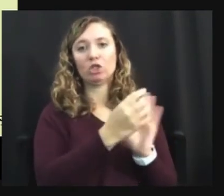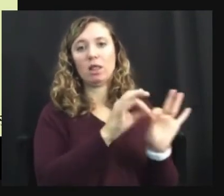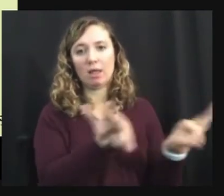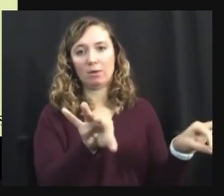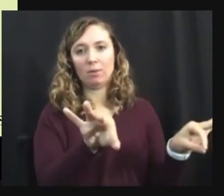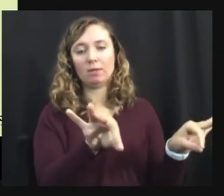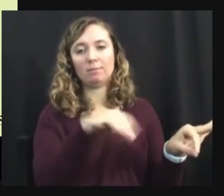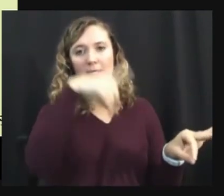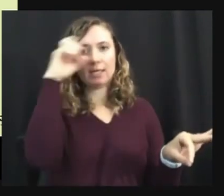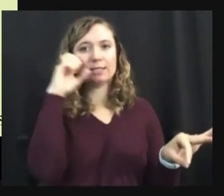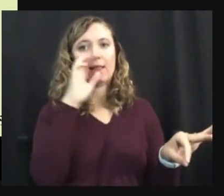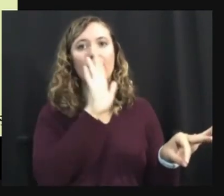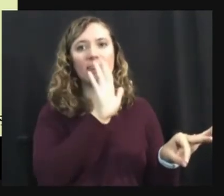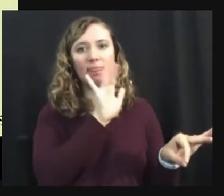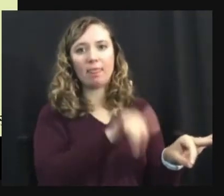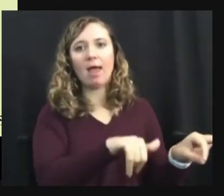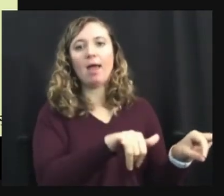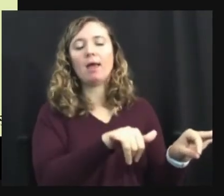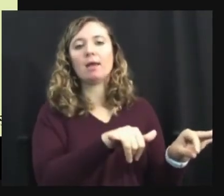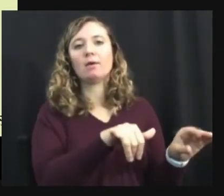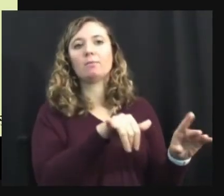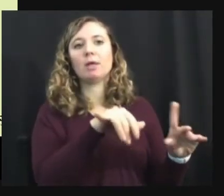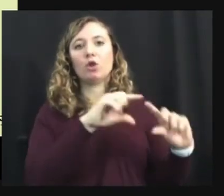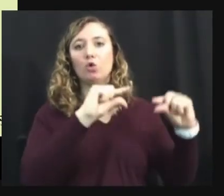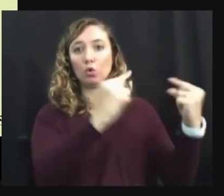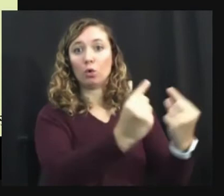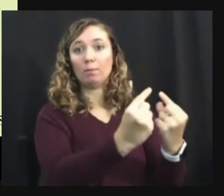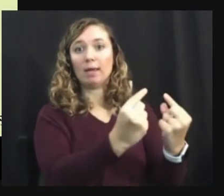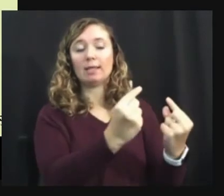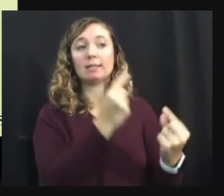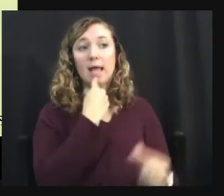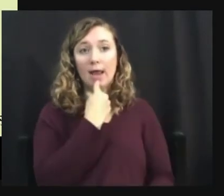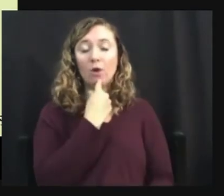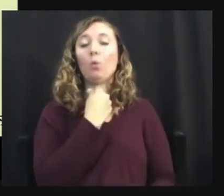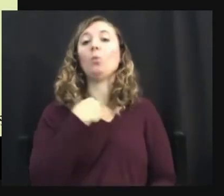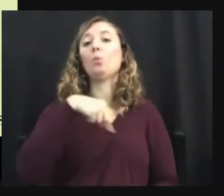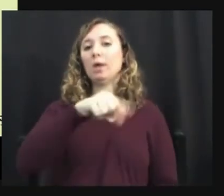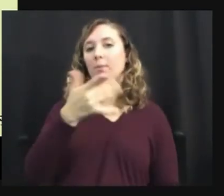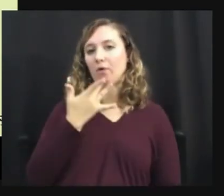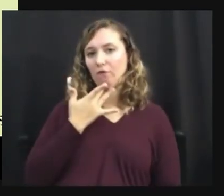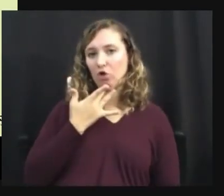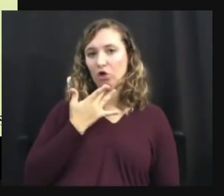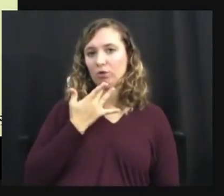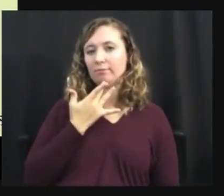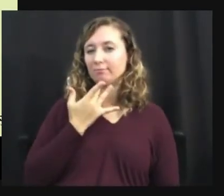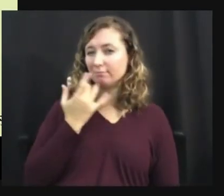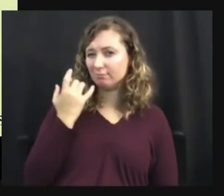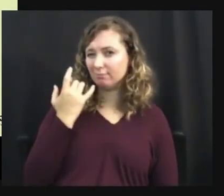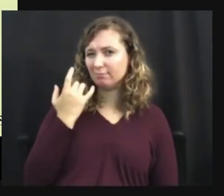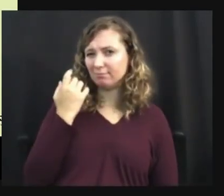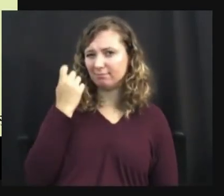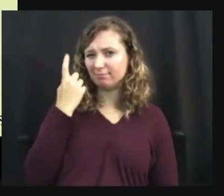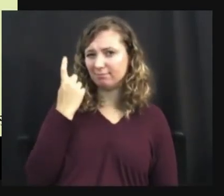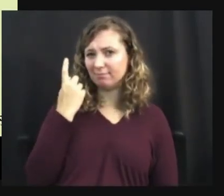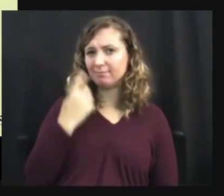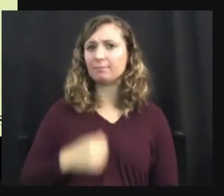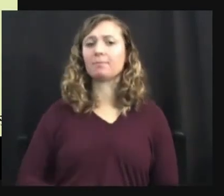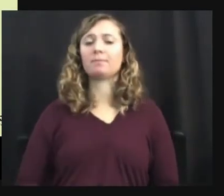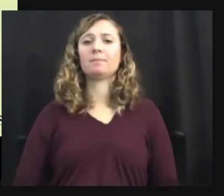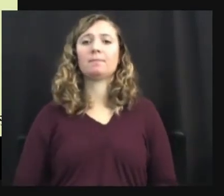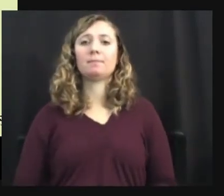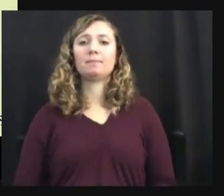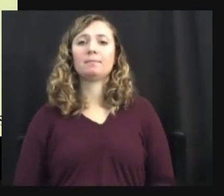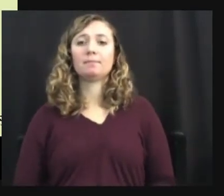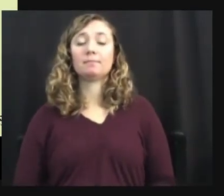first language has been identified as the group preference. So hopefully that makes sense. Um,